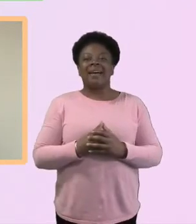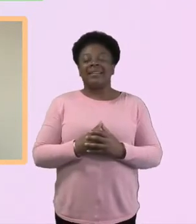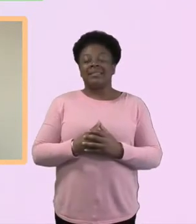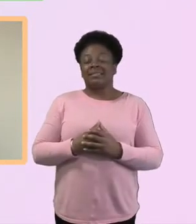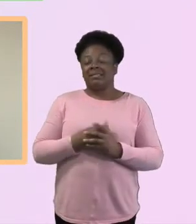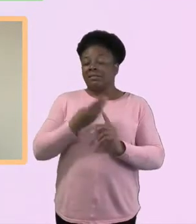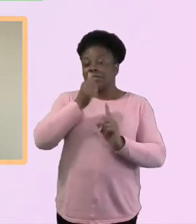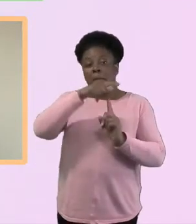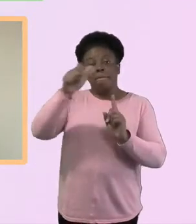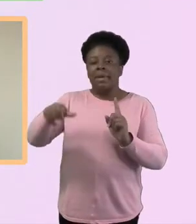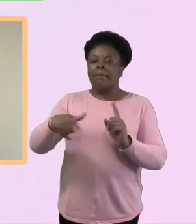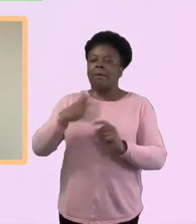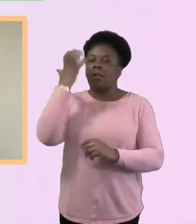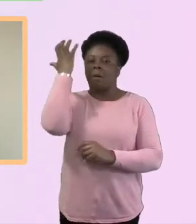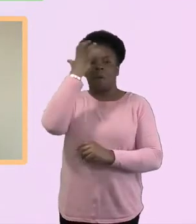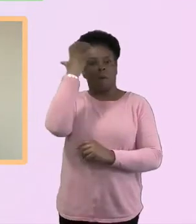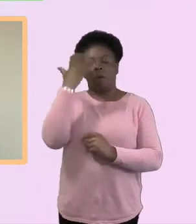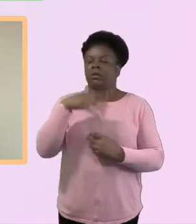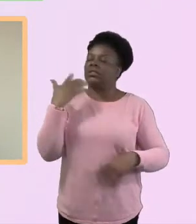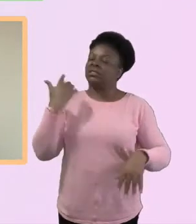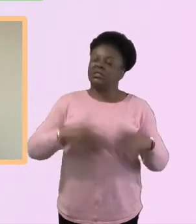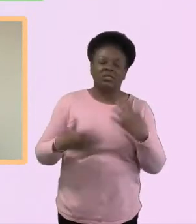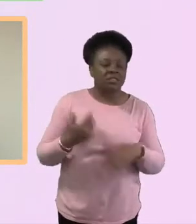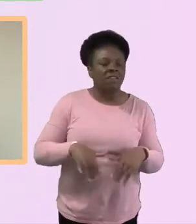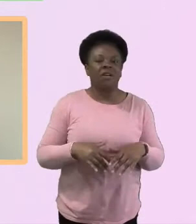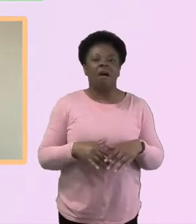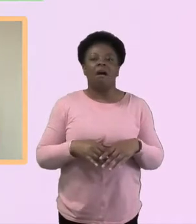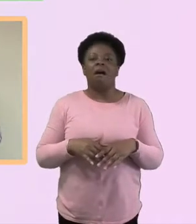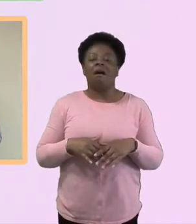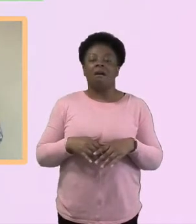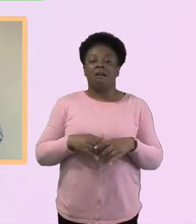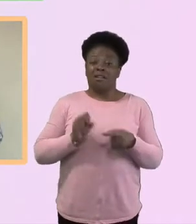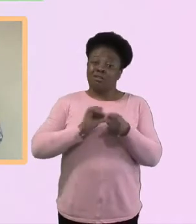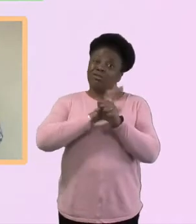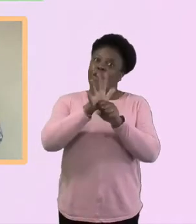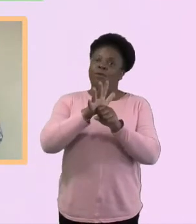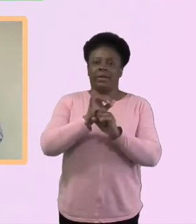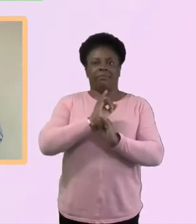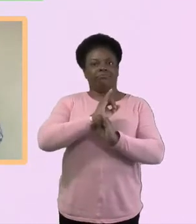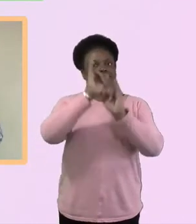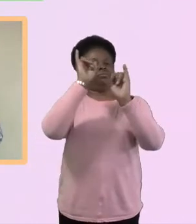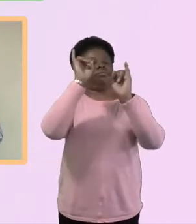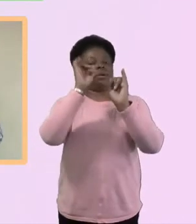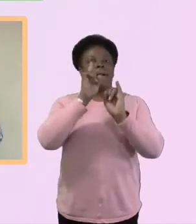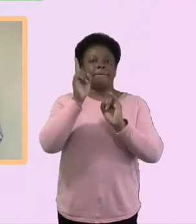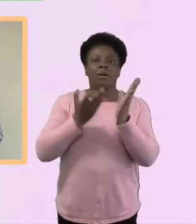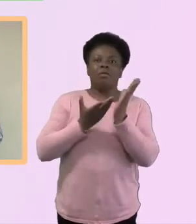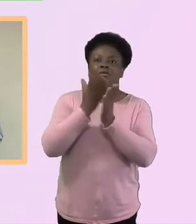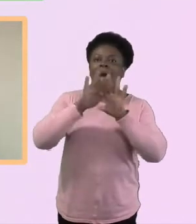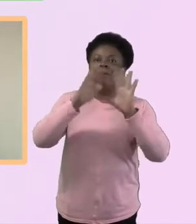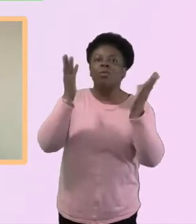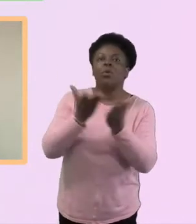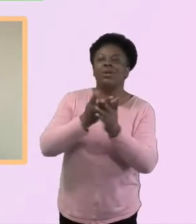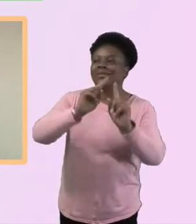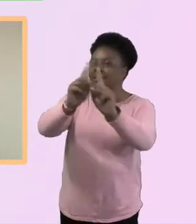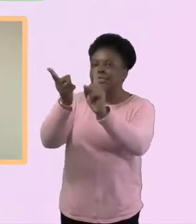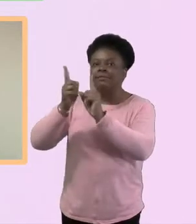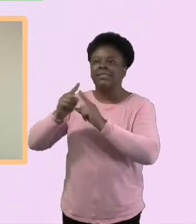many horrendous things, you know, obviously COVID is horrendous, but so many challenging things going on in the world. And the more that we can break barriers